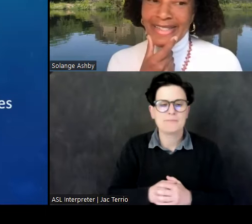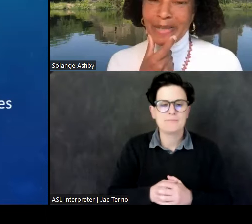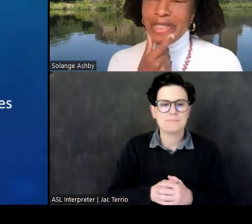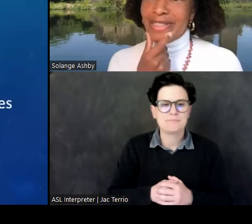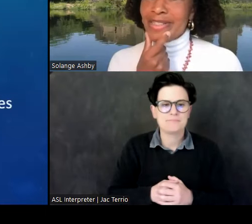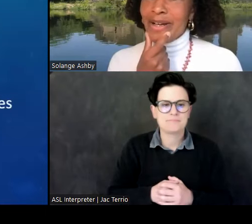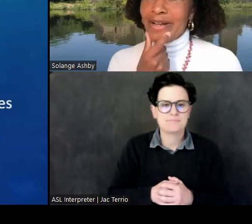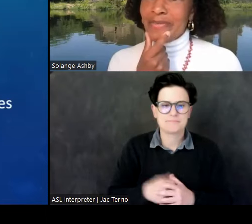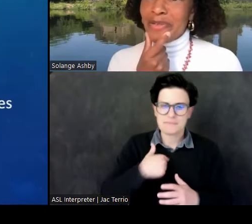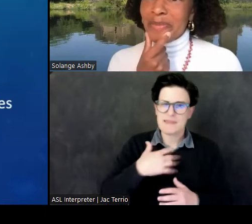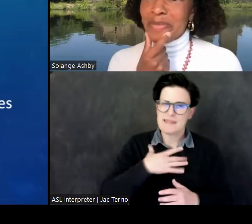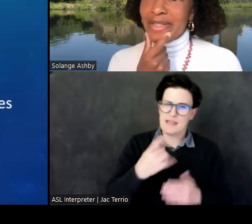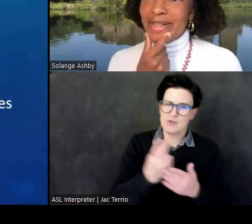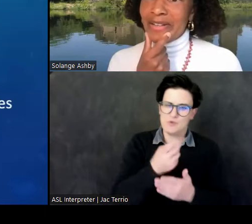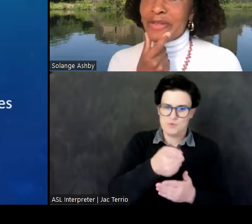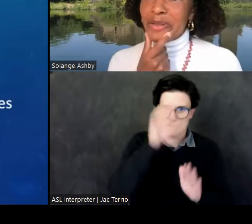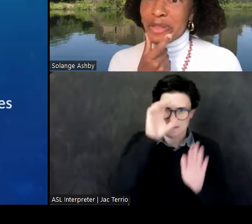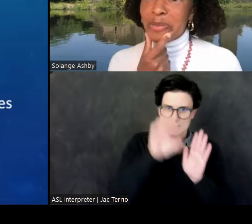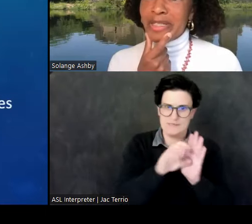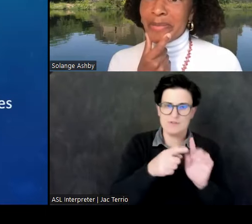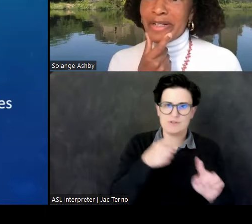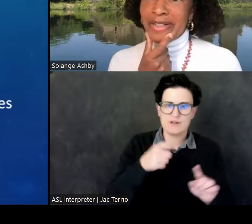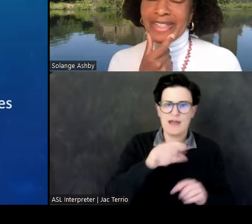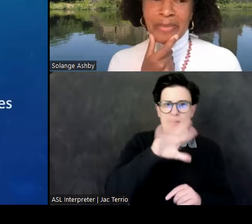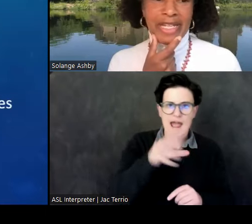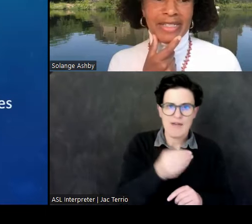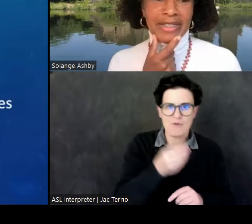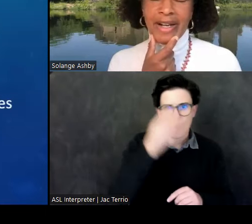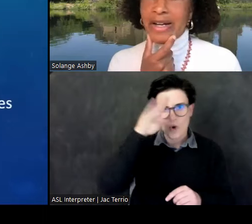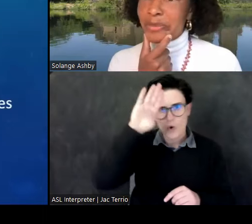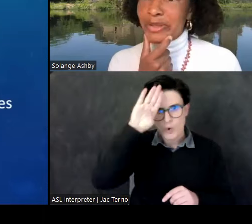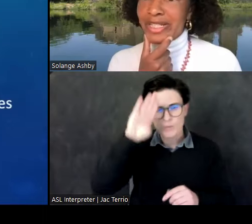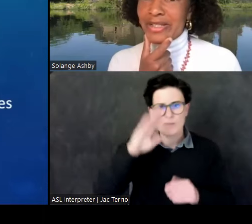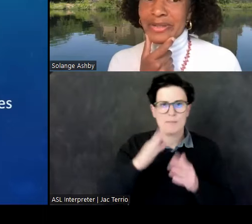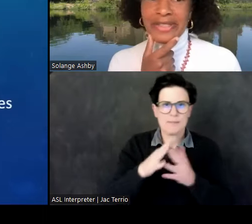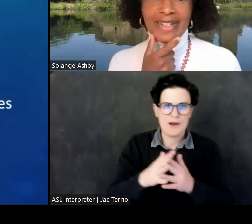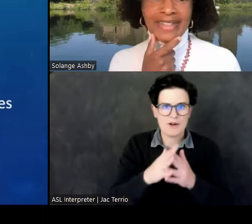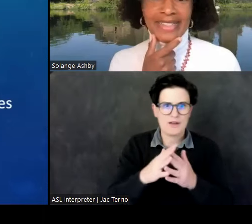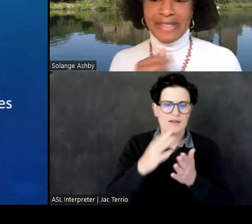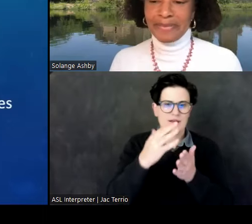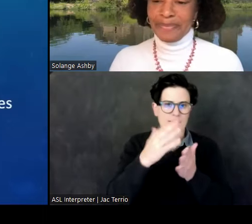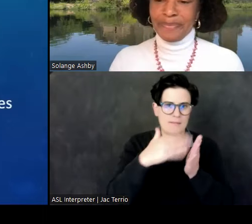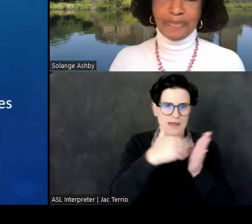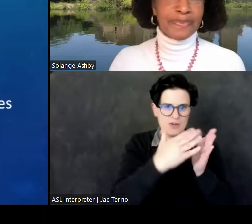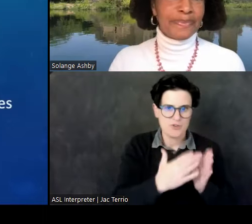this image from the Afro-Cuban American painter, Armonia Rosales.